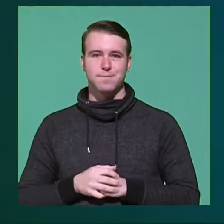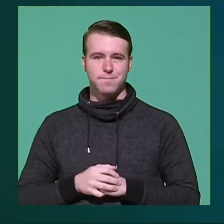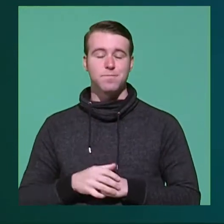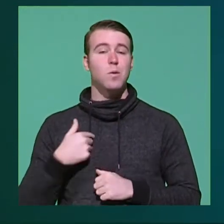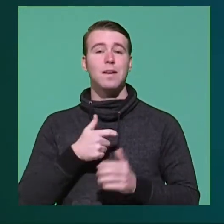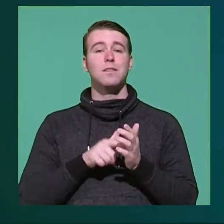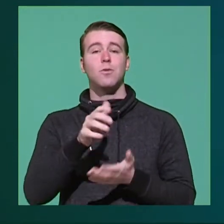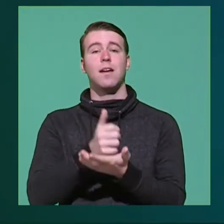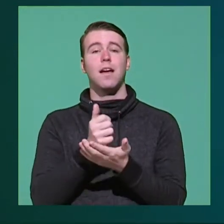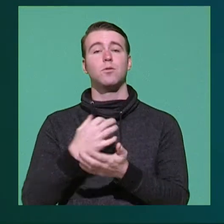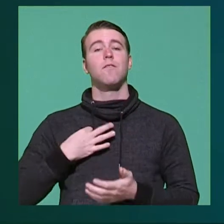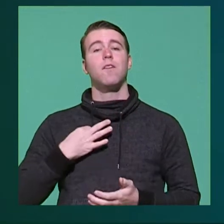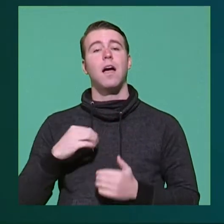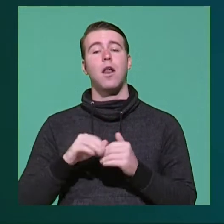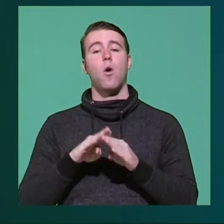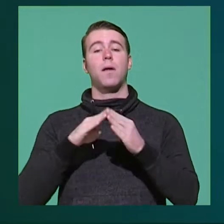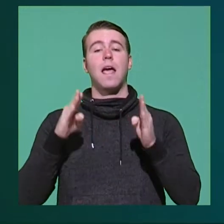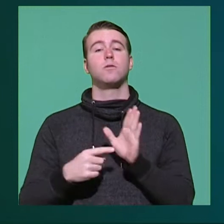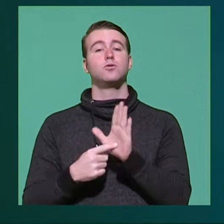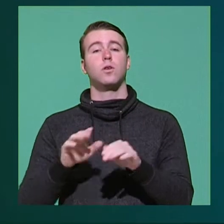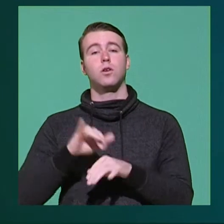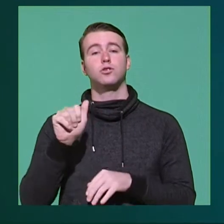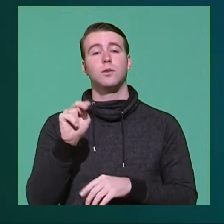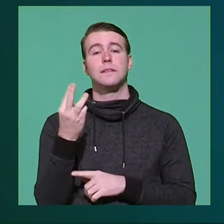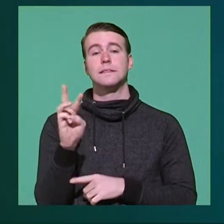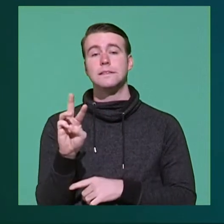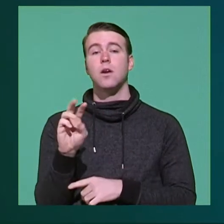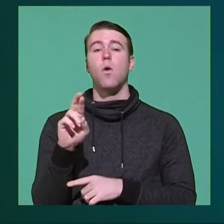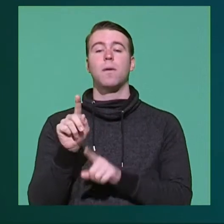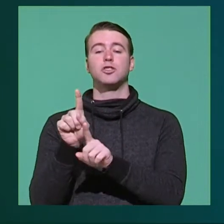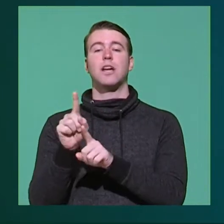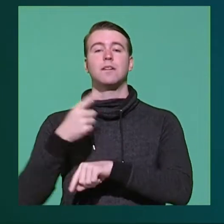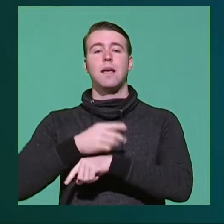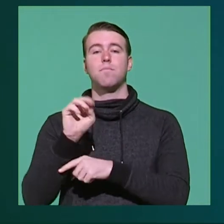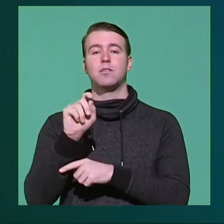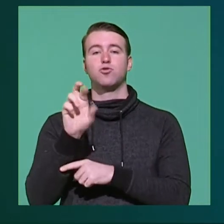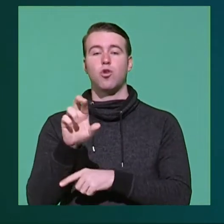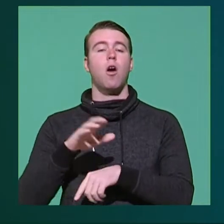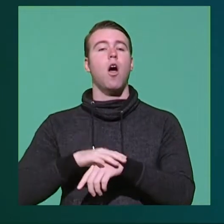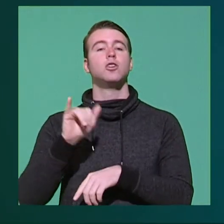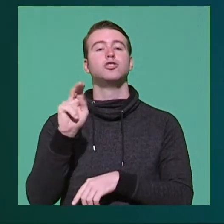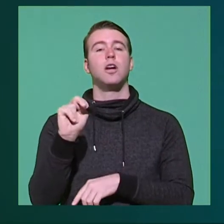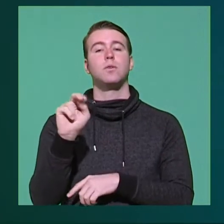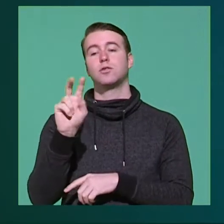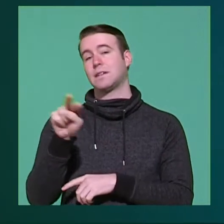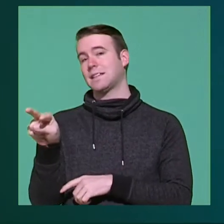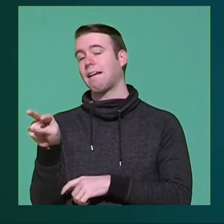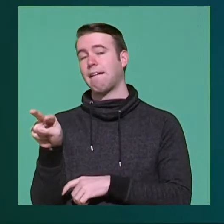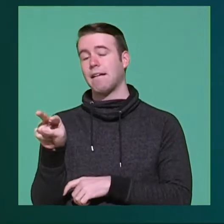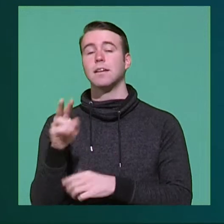We need your help to volunteer at our Open Health Showcase on January 16th or be a Shadow Day mentor on January 22nd.